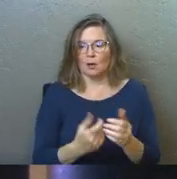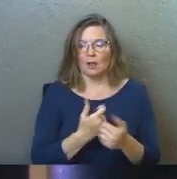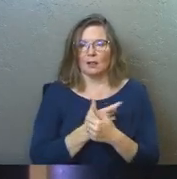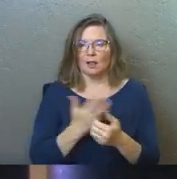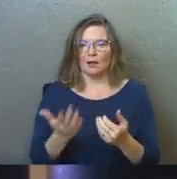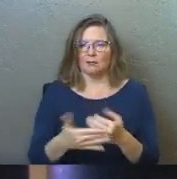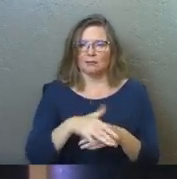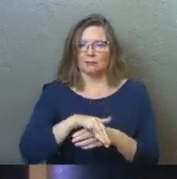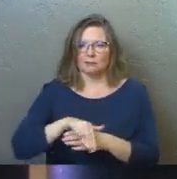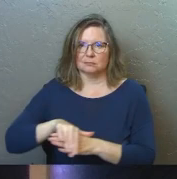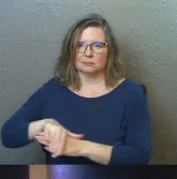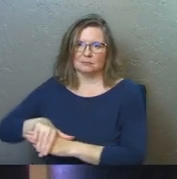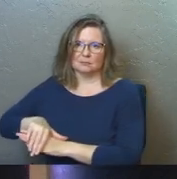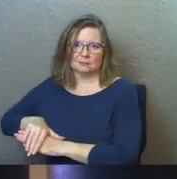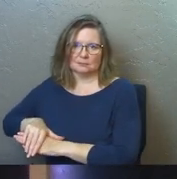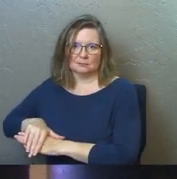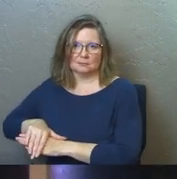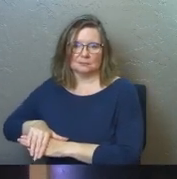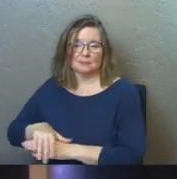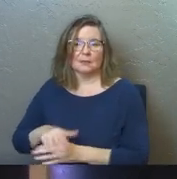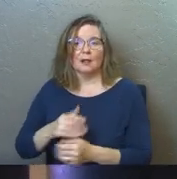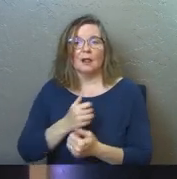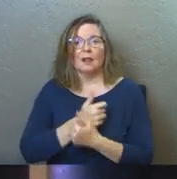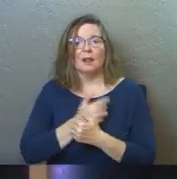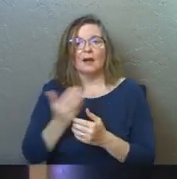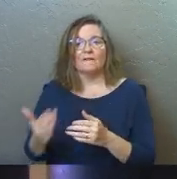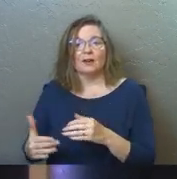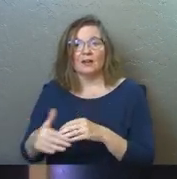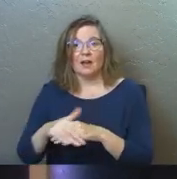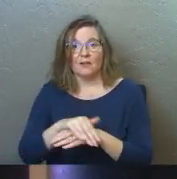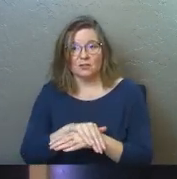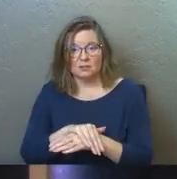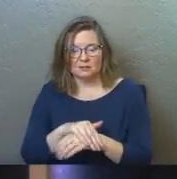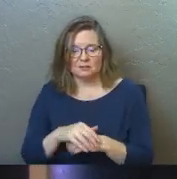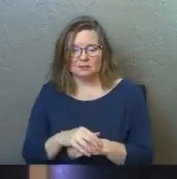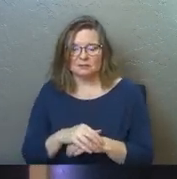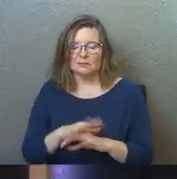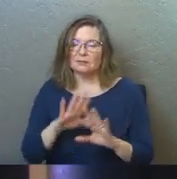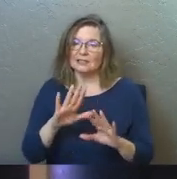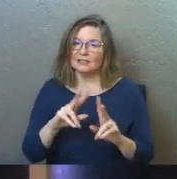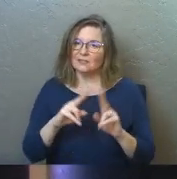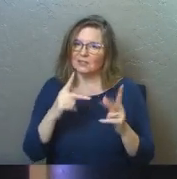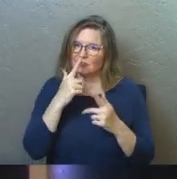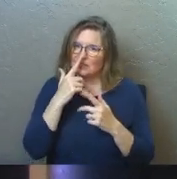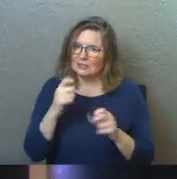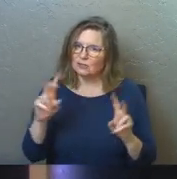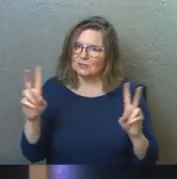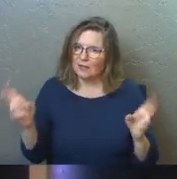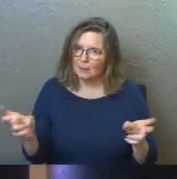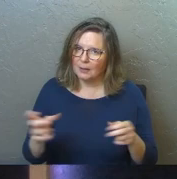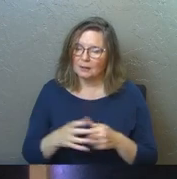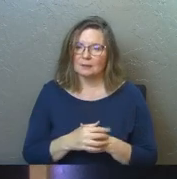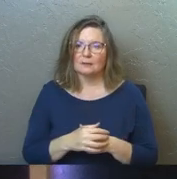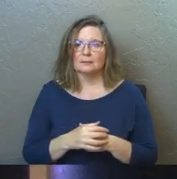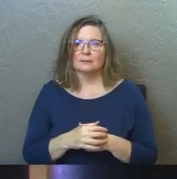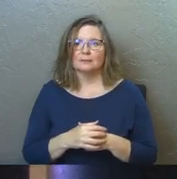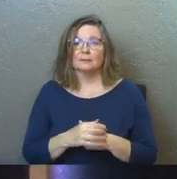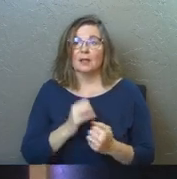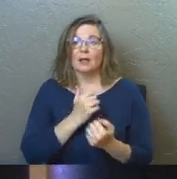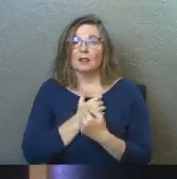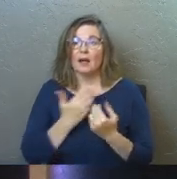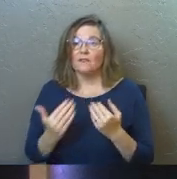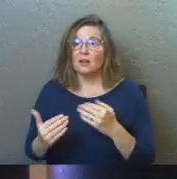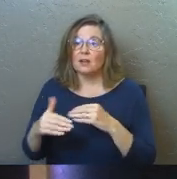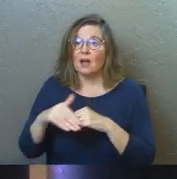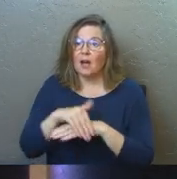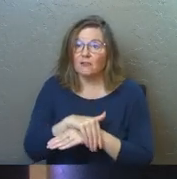public. Love covers. It's a very interesting topic. Love